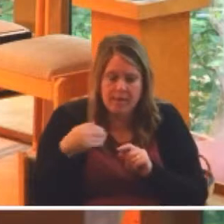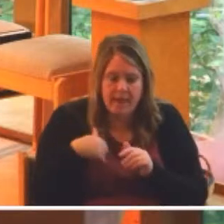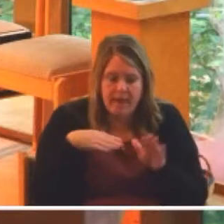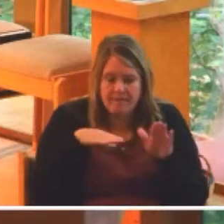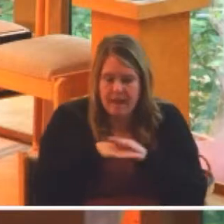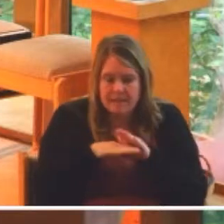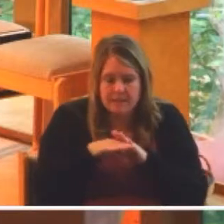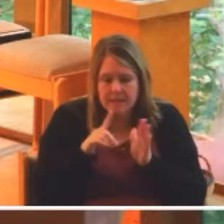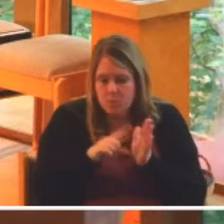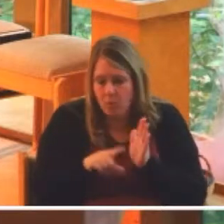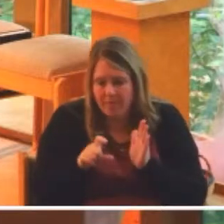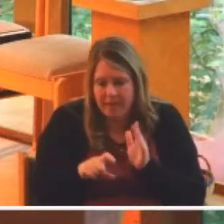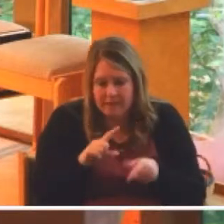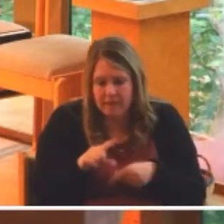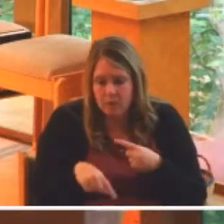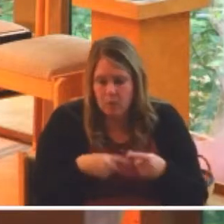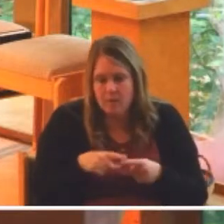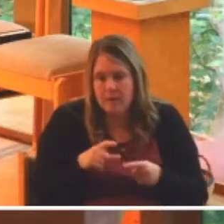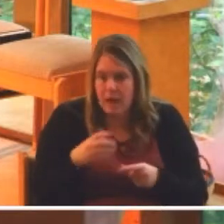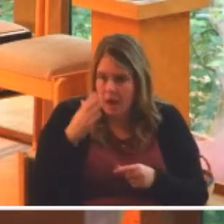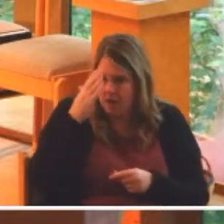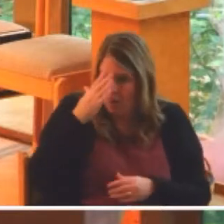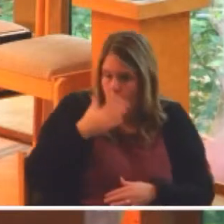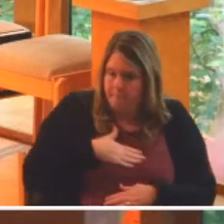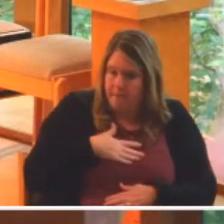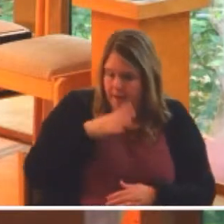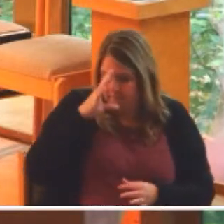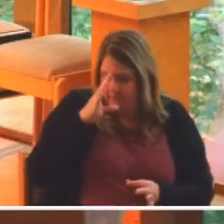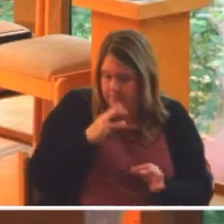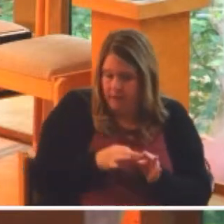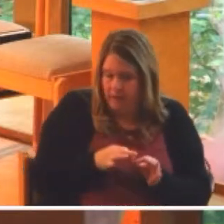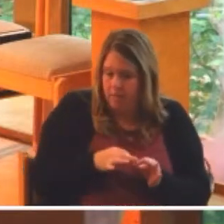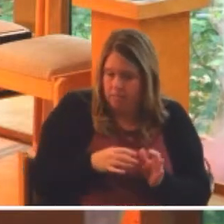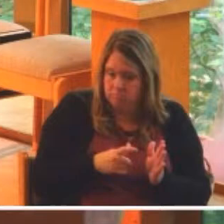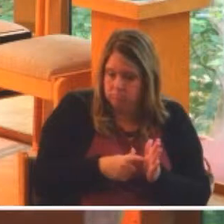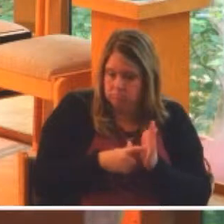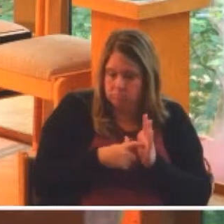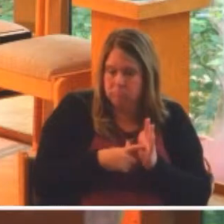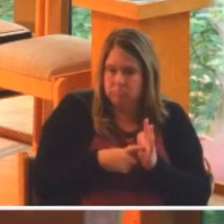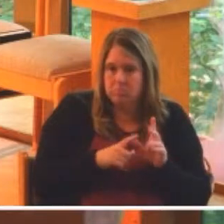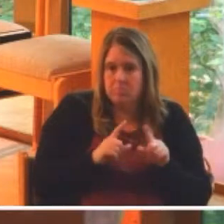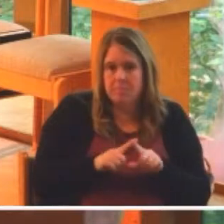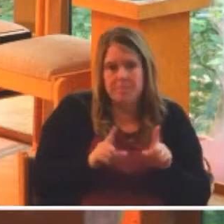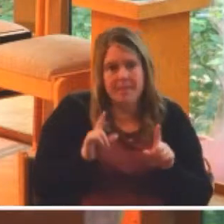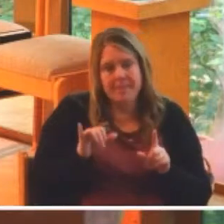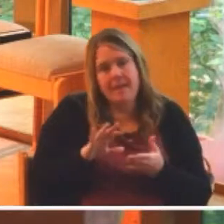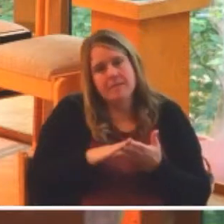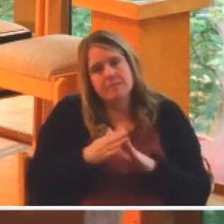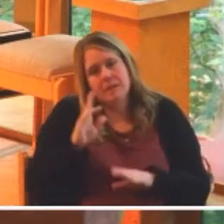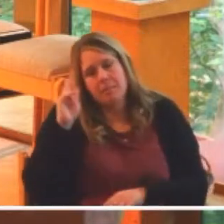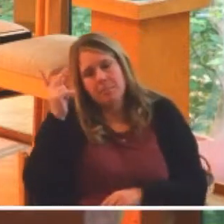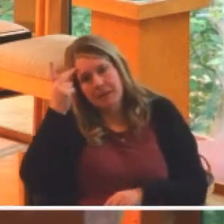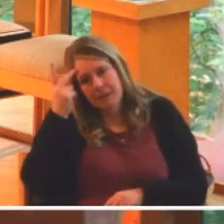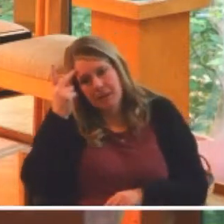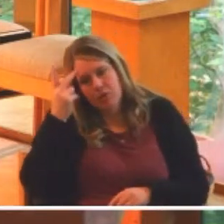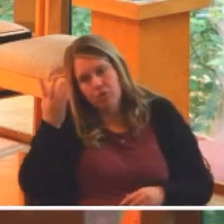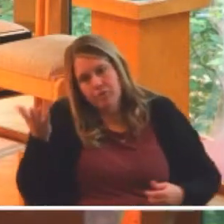I know what my faith says about that, and yet that too has become a political question,